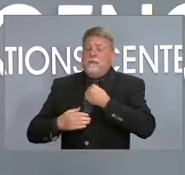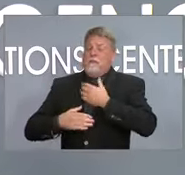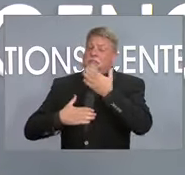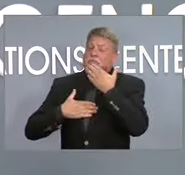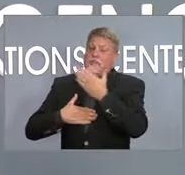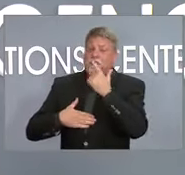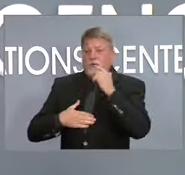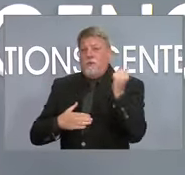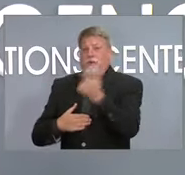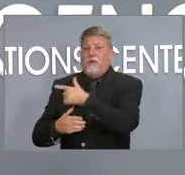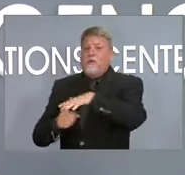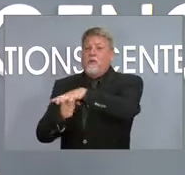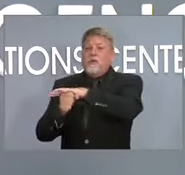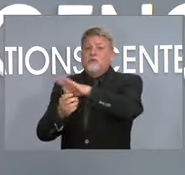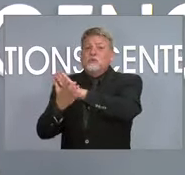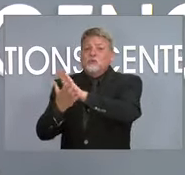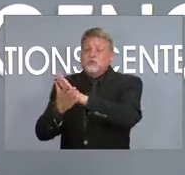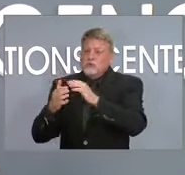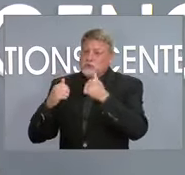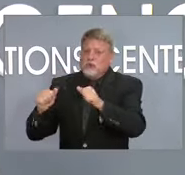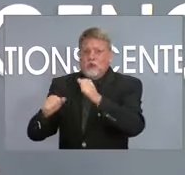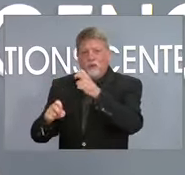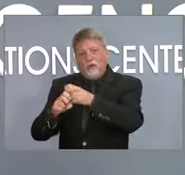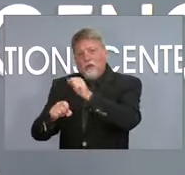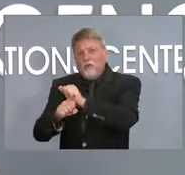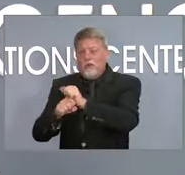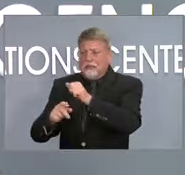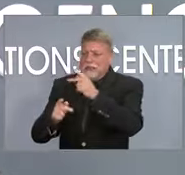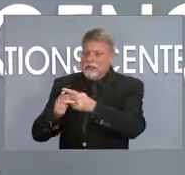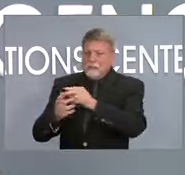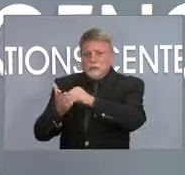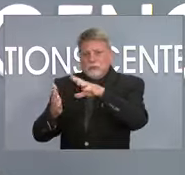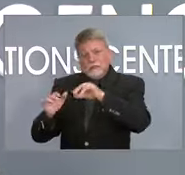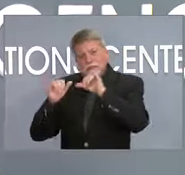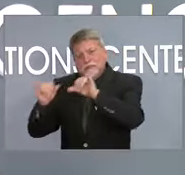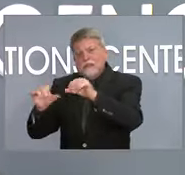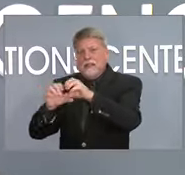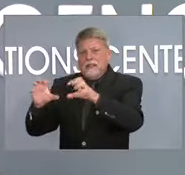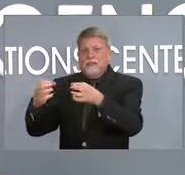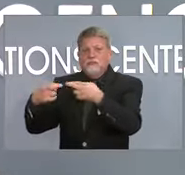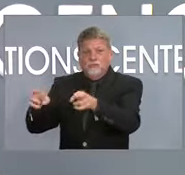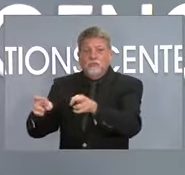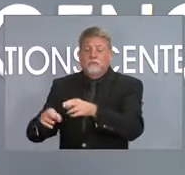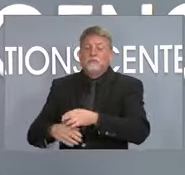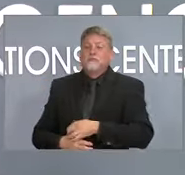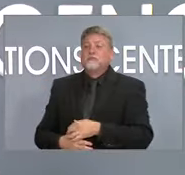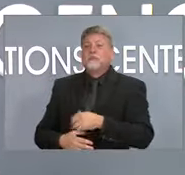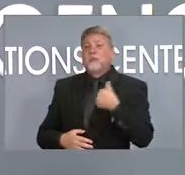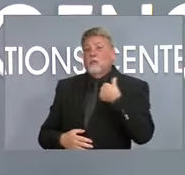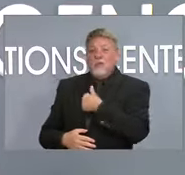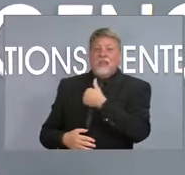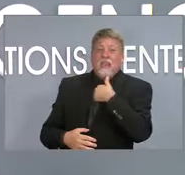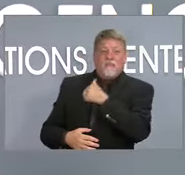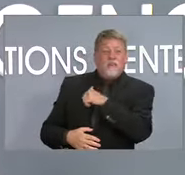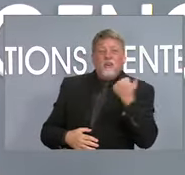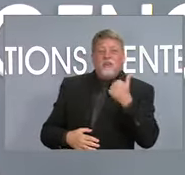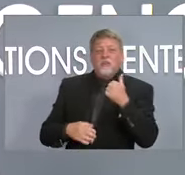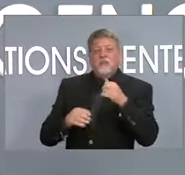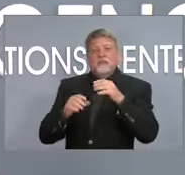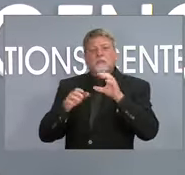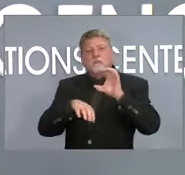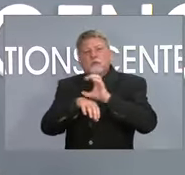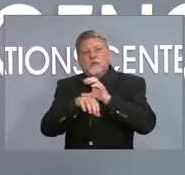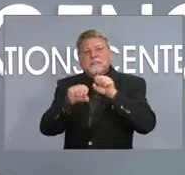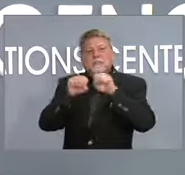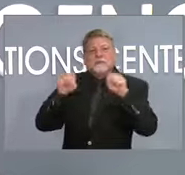to try to make that possible and we'll do whatever we can to try to use those burdens. We have some automated tools related to contact tracing that we